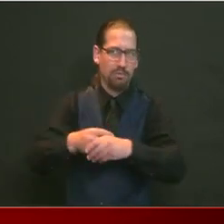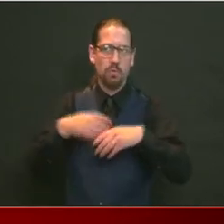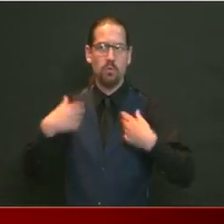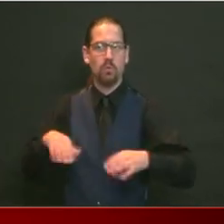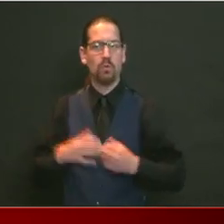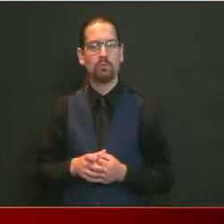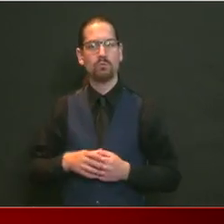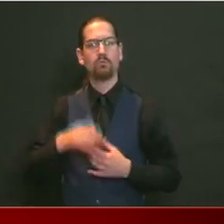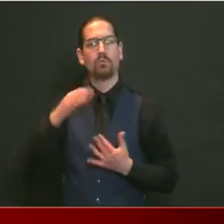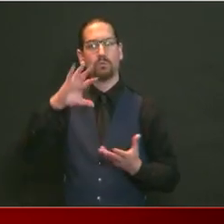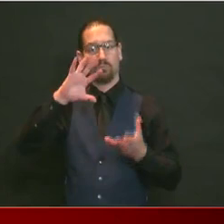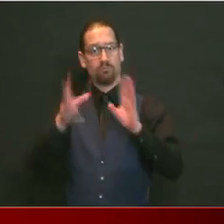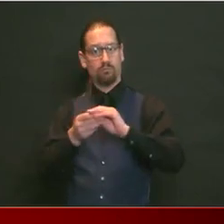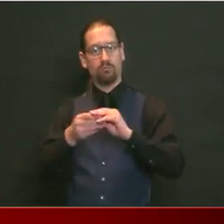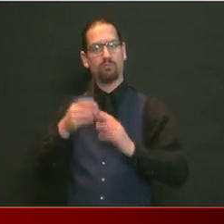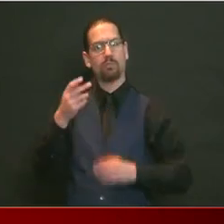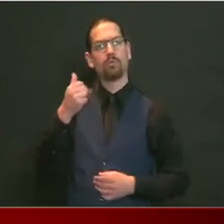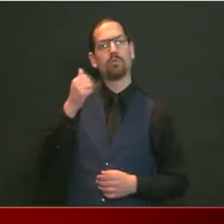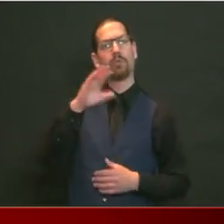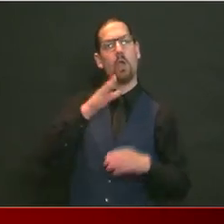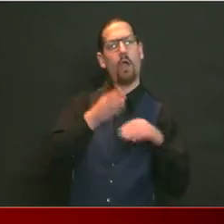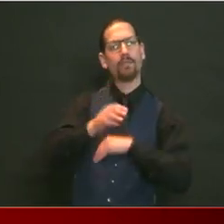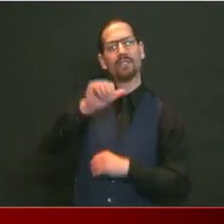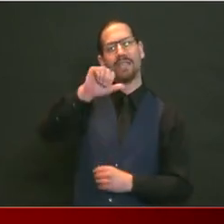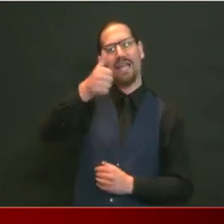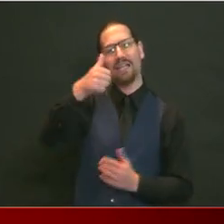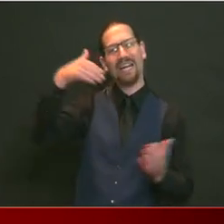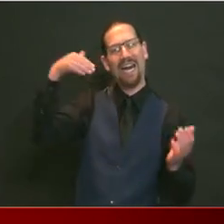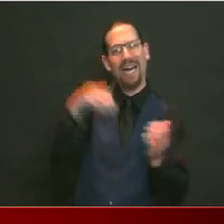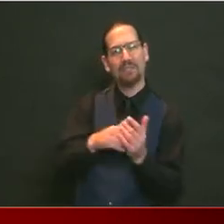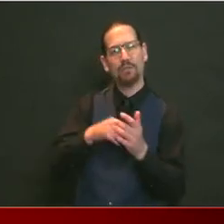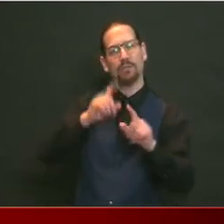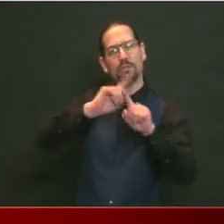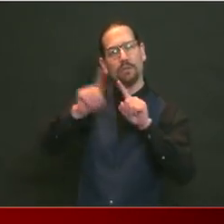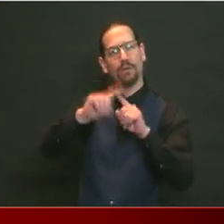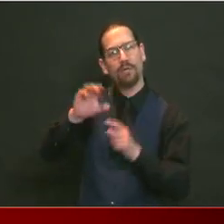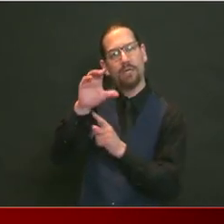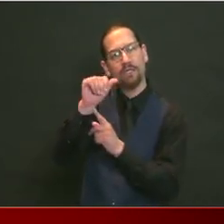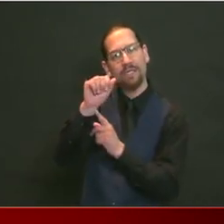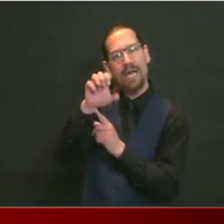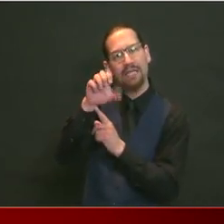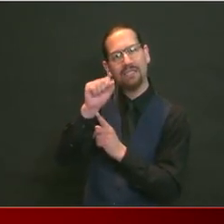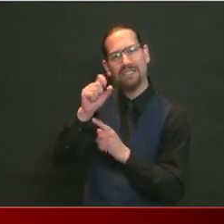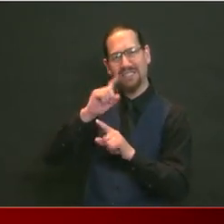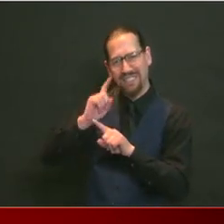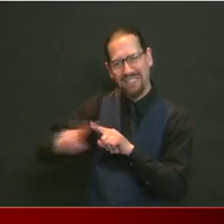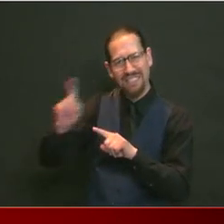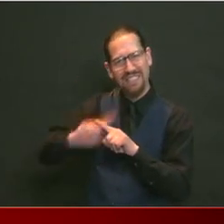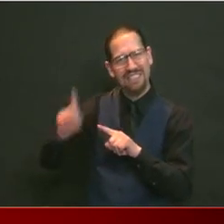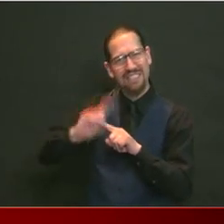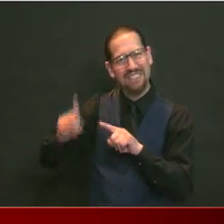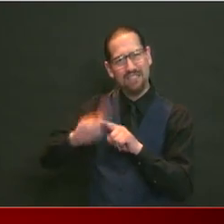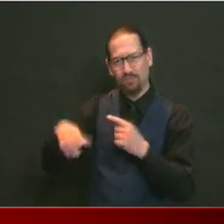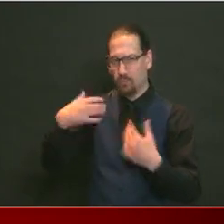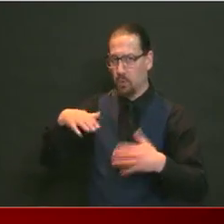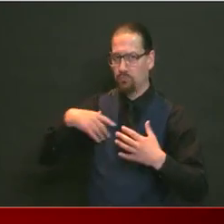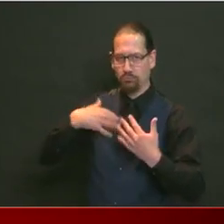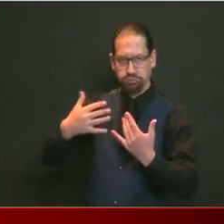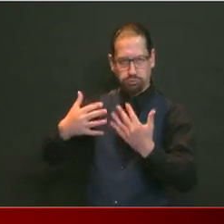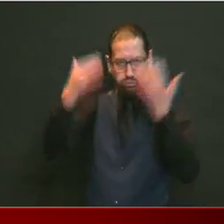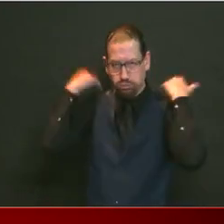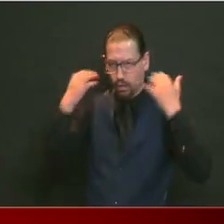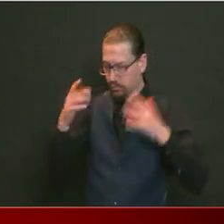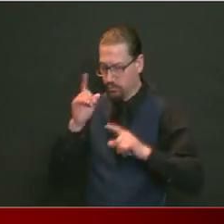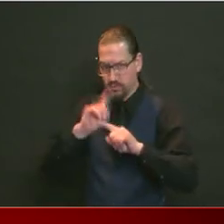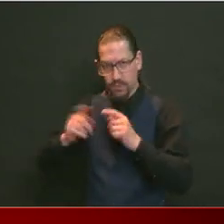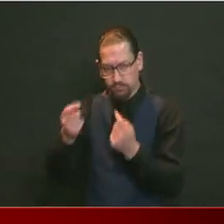and it requires extensive attention to detail, data cleaning, and validation that has led to that slight increase